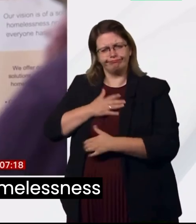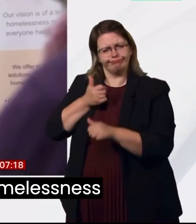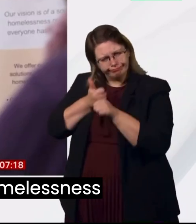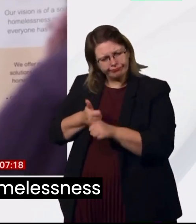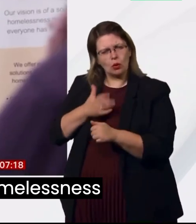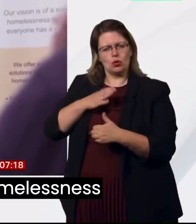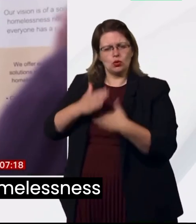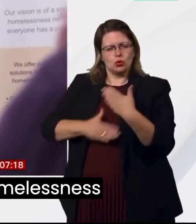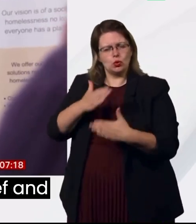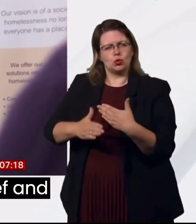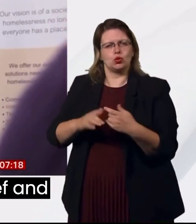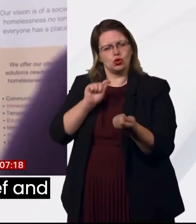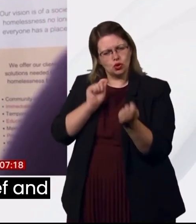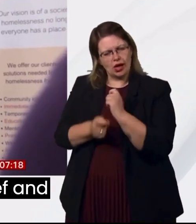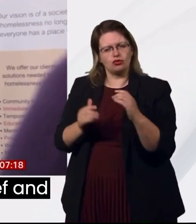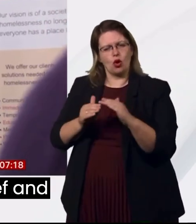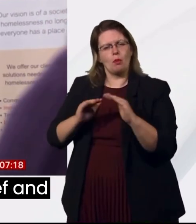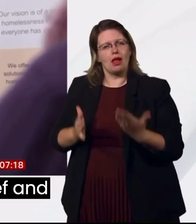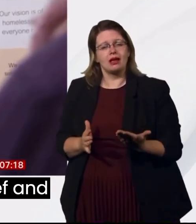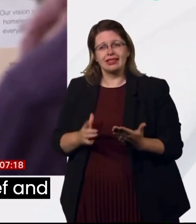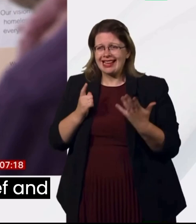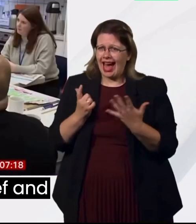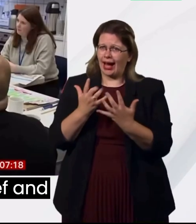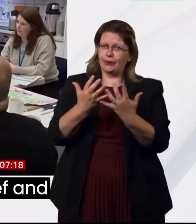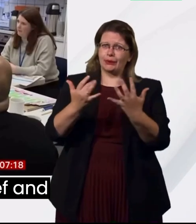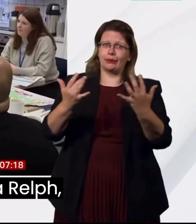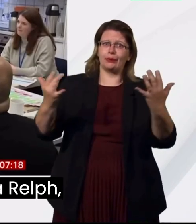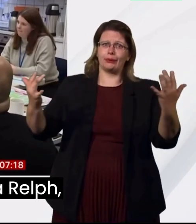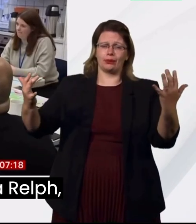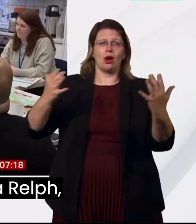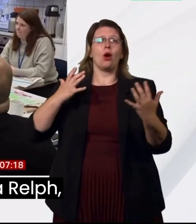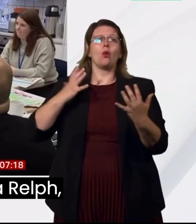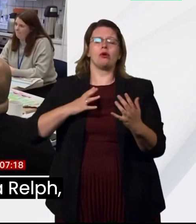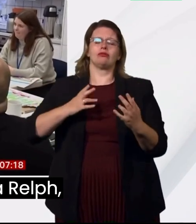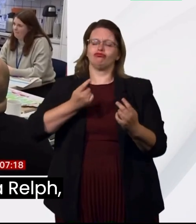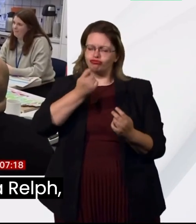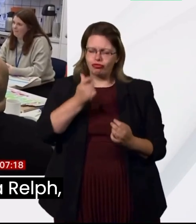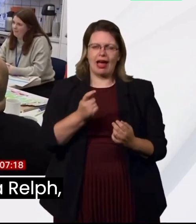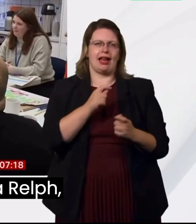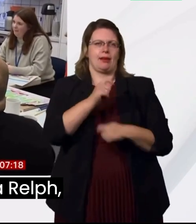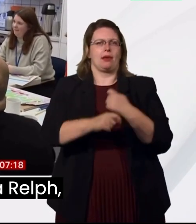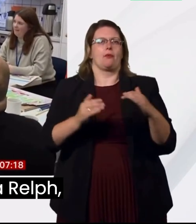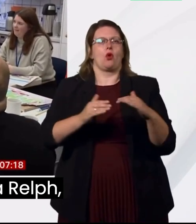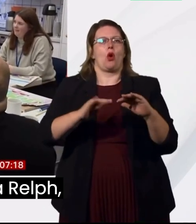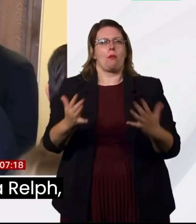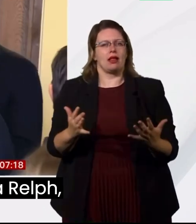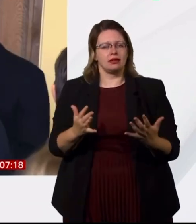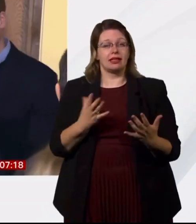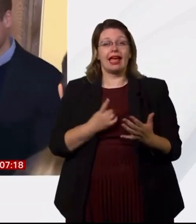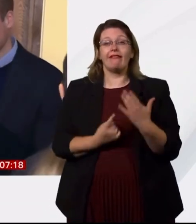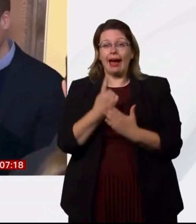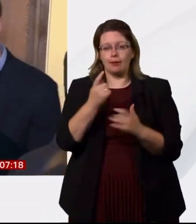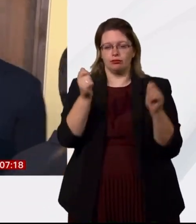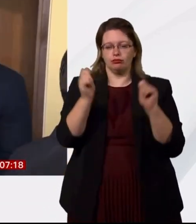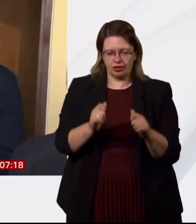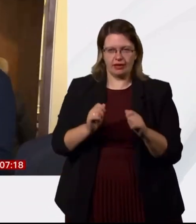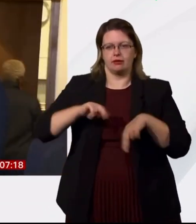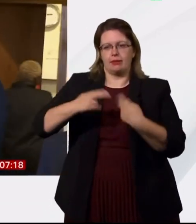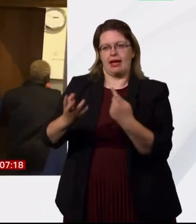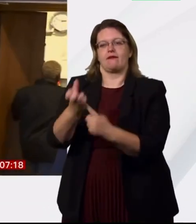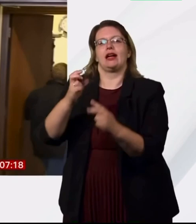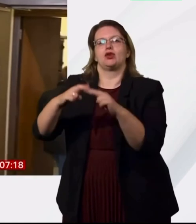so that homelessness becomes rare, brief and unrepeated. Daniel O'Ralph, BBC News.